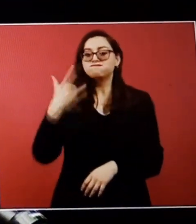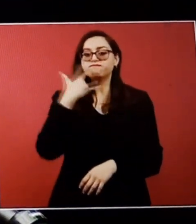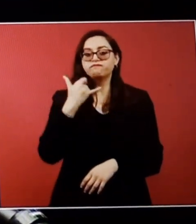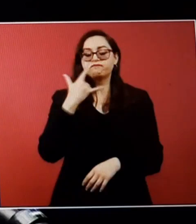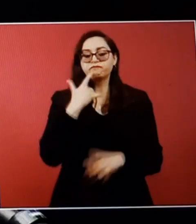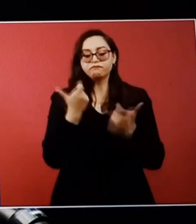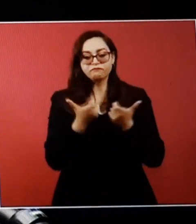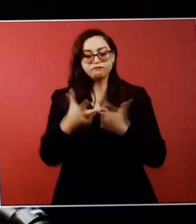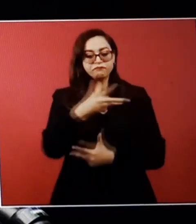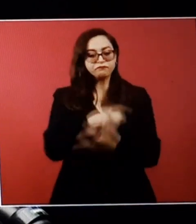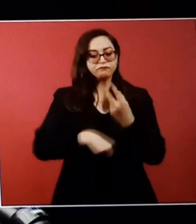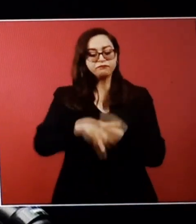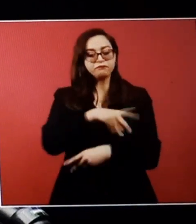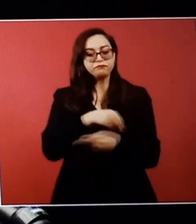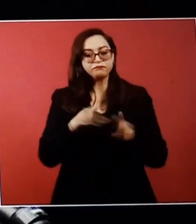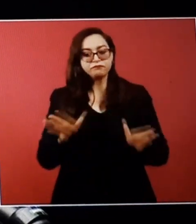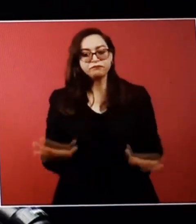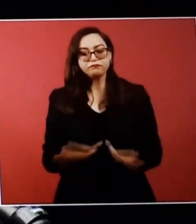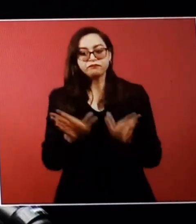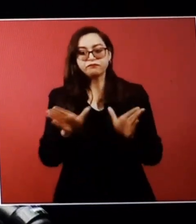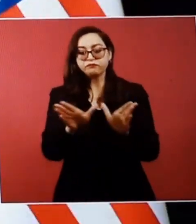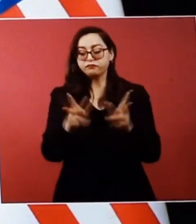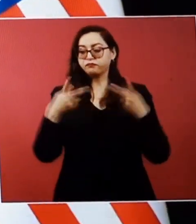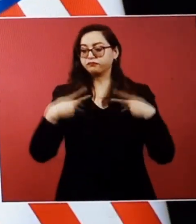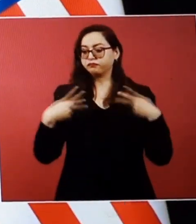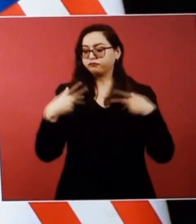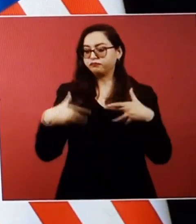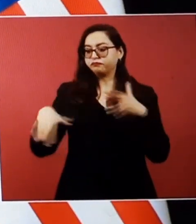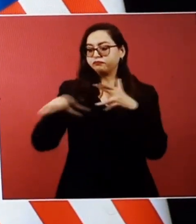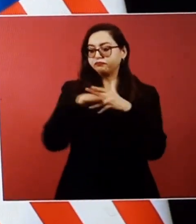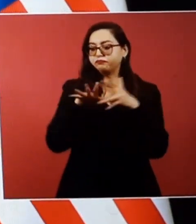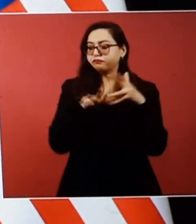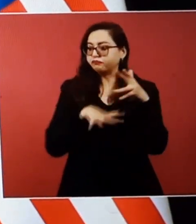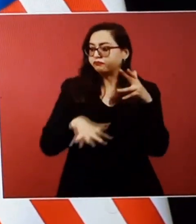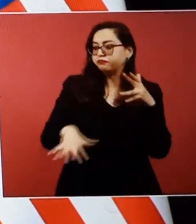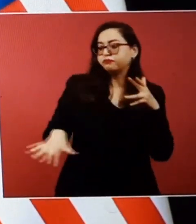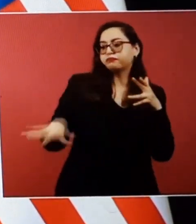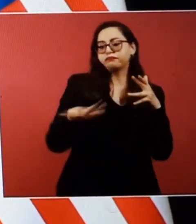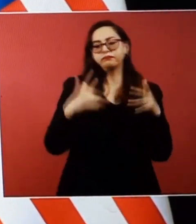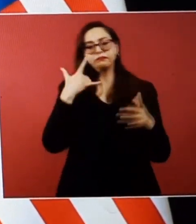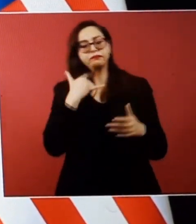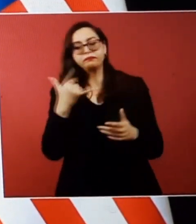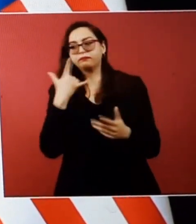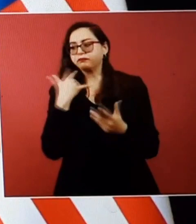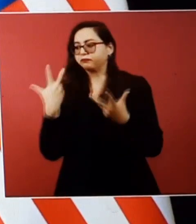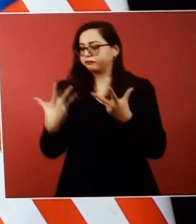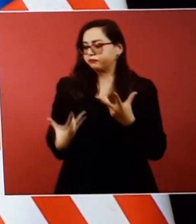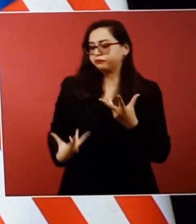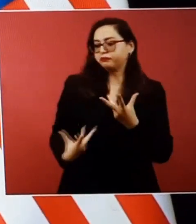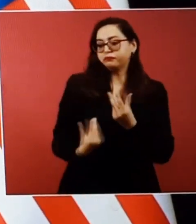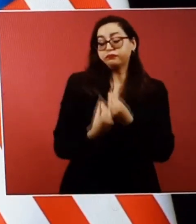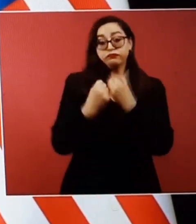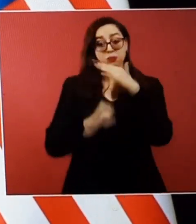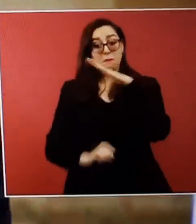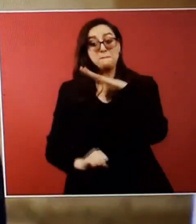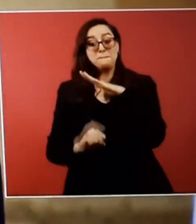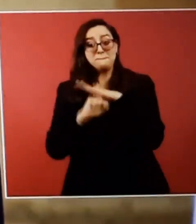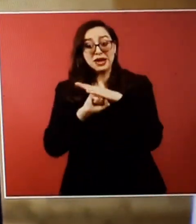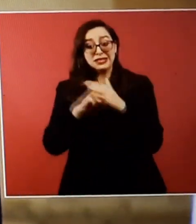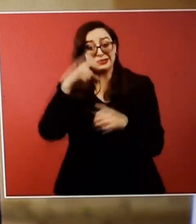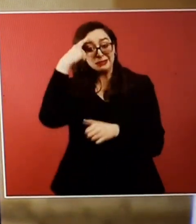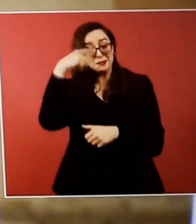working hard to join it. These are all foundations of a strong and resilient